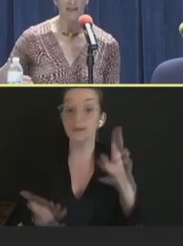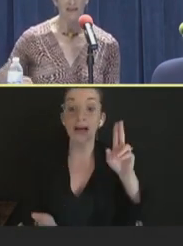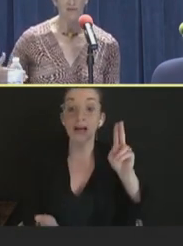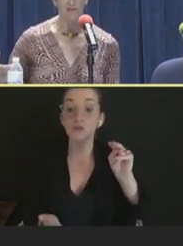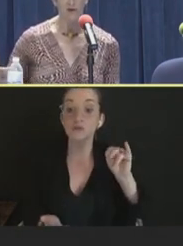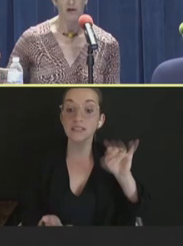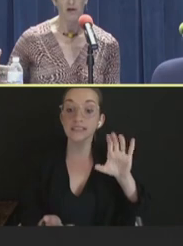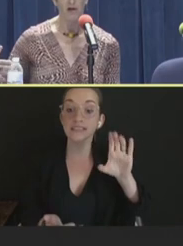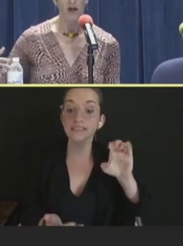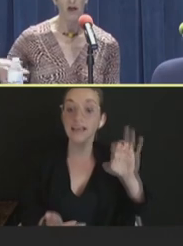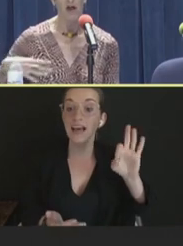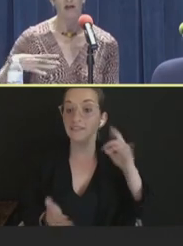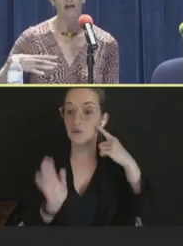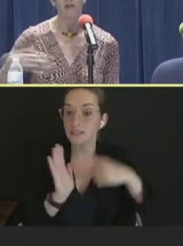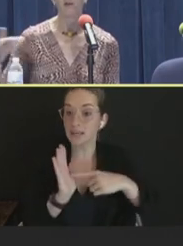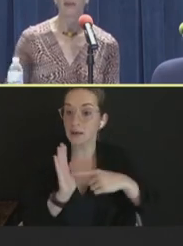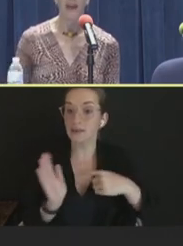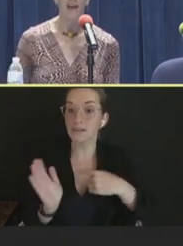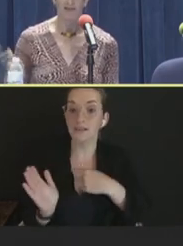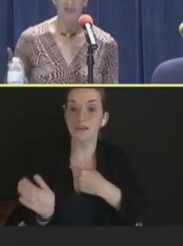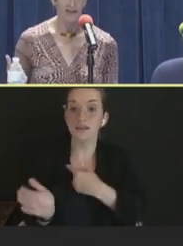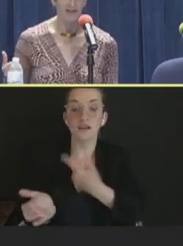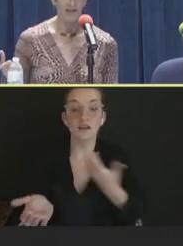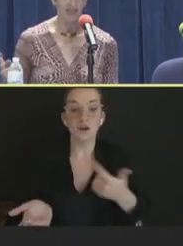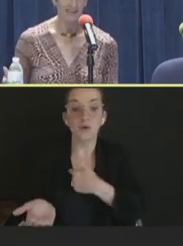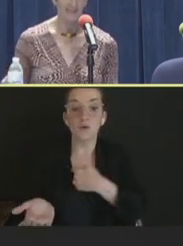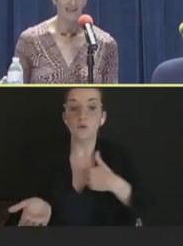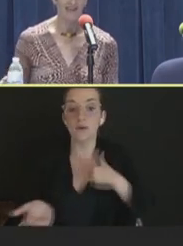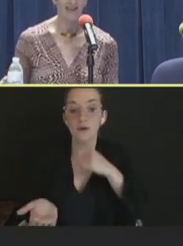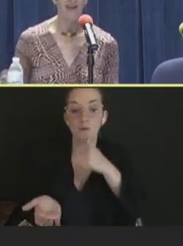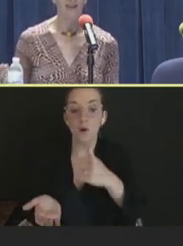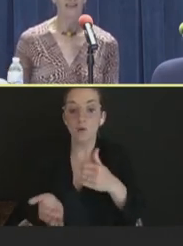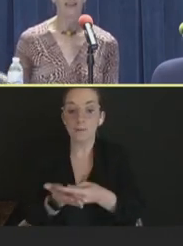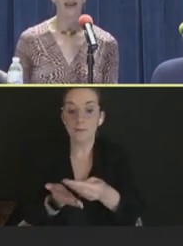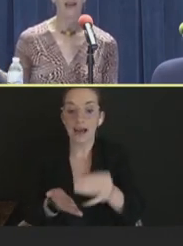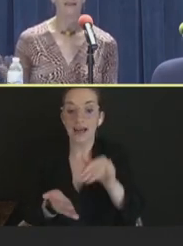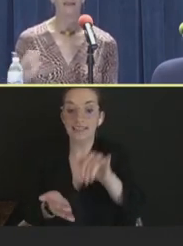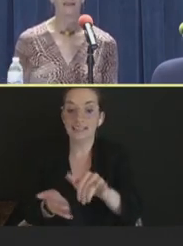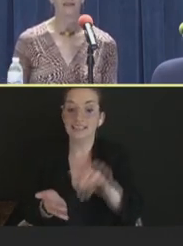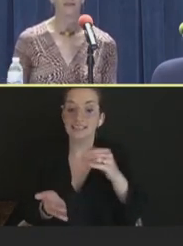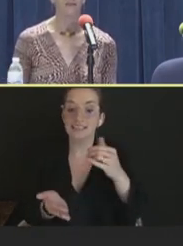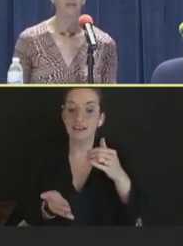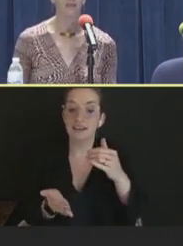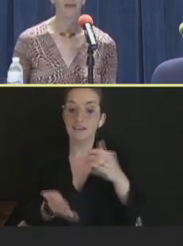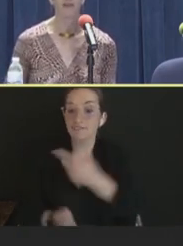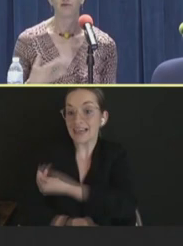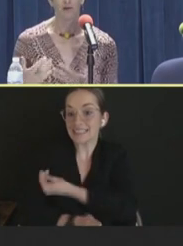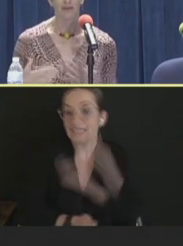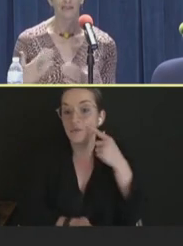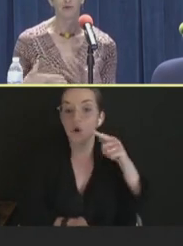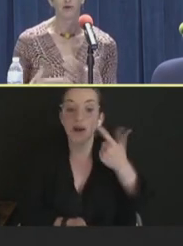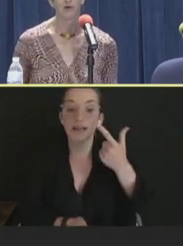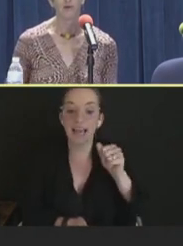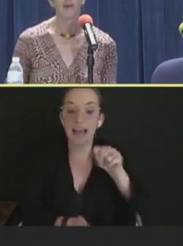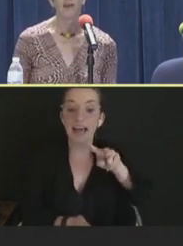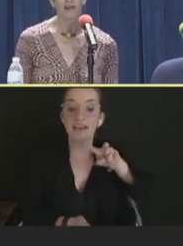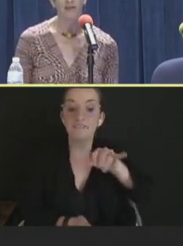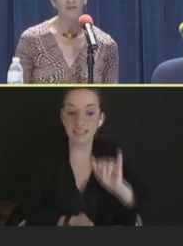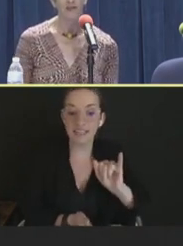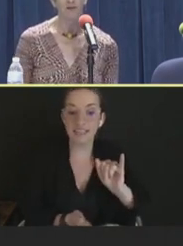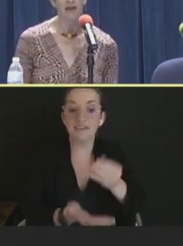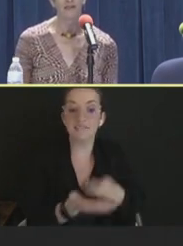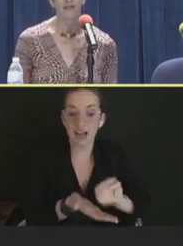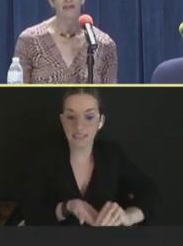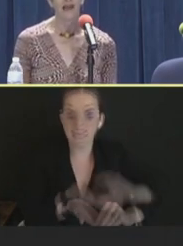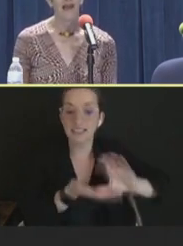vaccine for our, for Gavi-funded vaccine unless it has a VVM that drove, that's what drove the